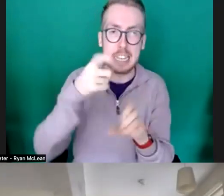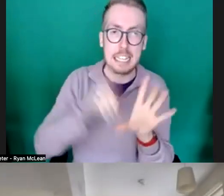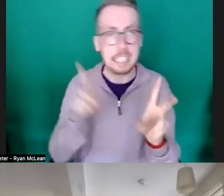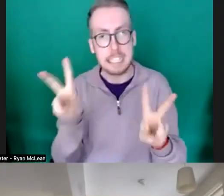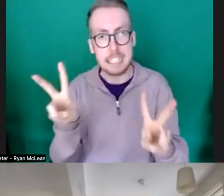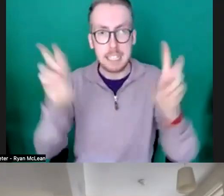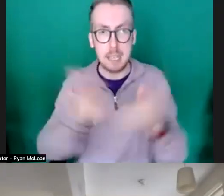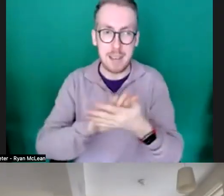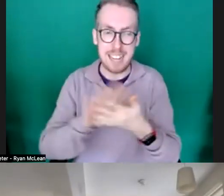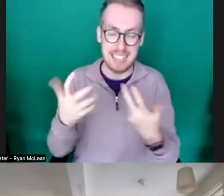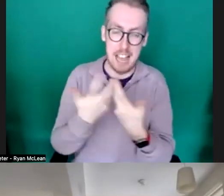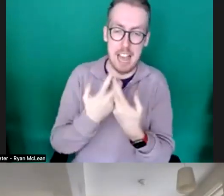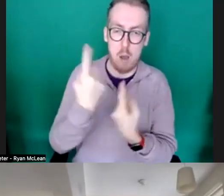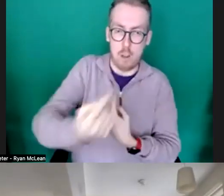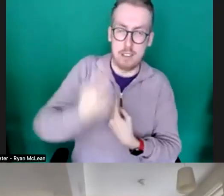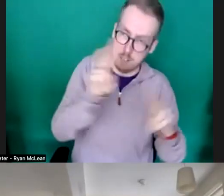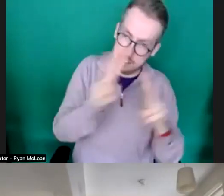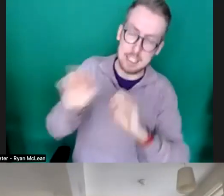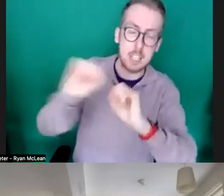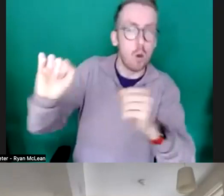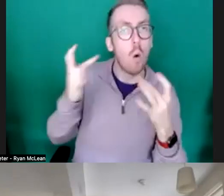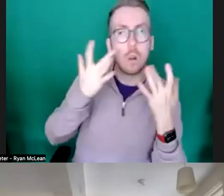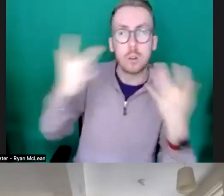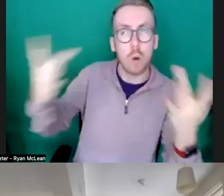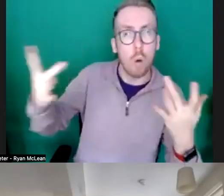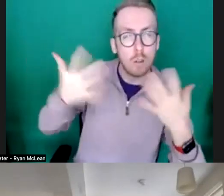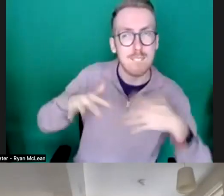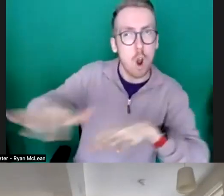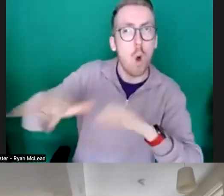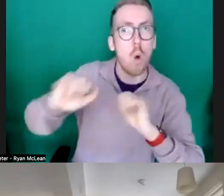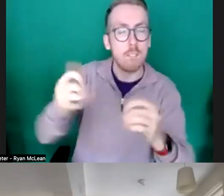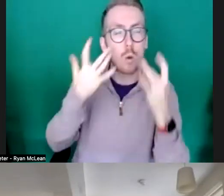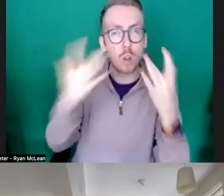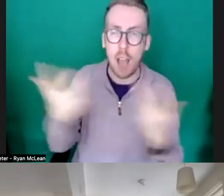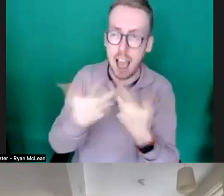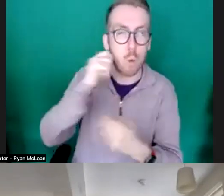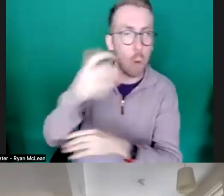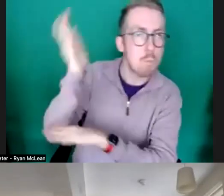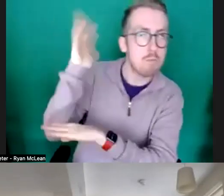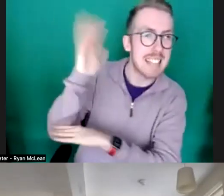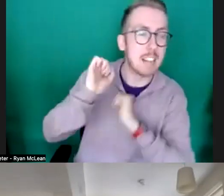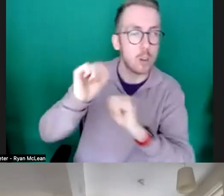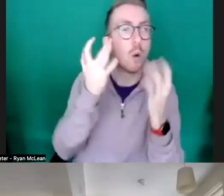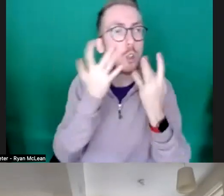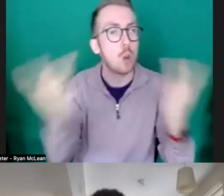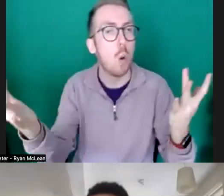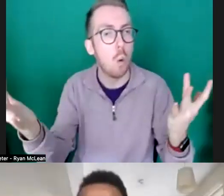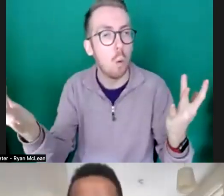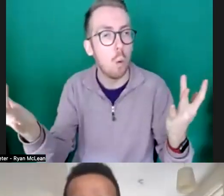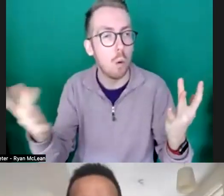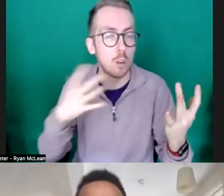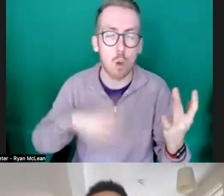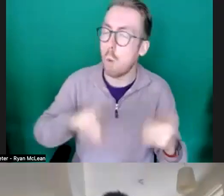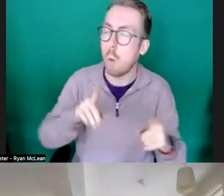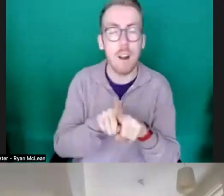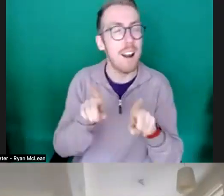your show and the flow and ebb of your show and how you're going to present the show so we're not really looking for storyboarding